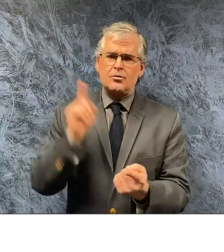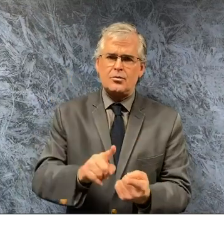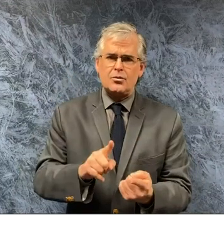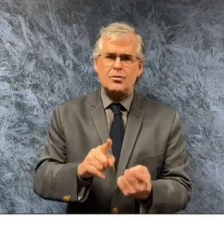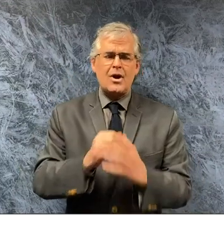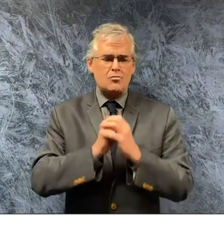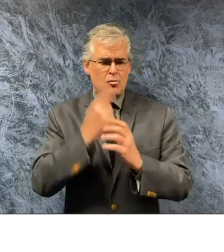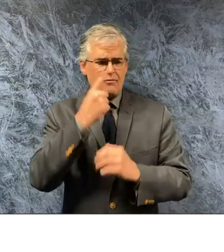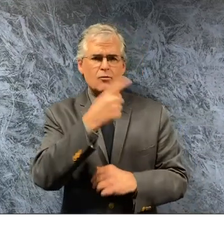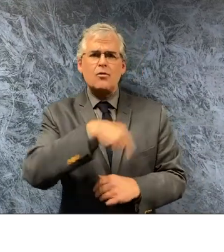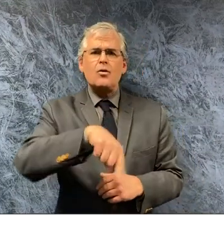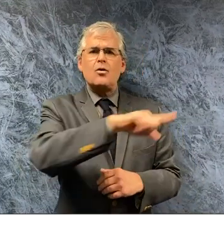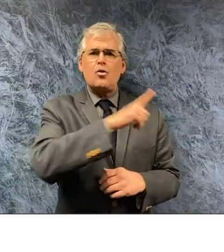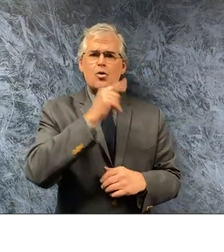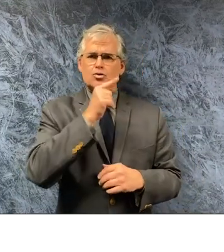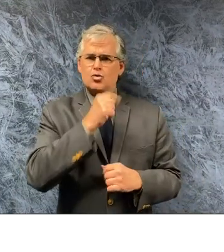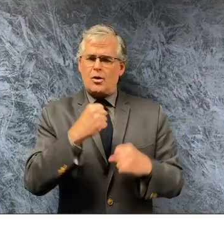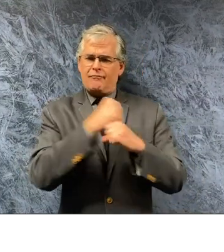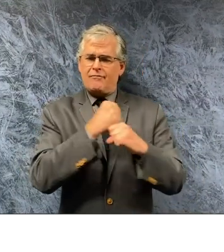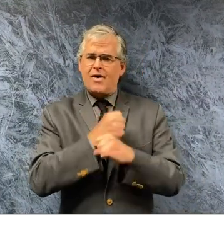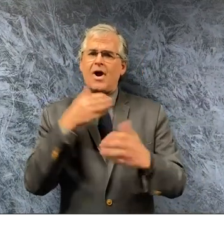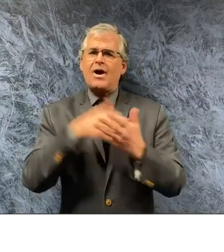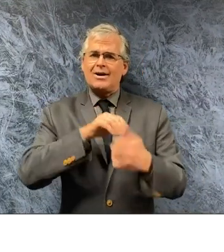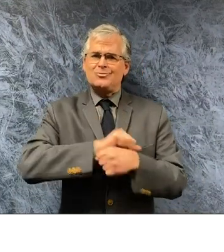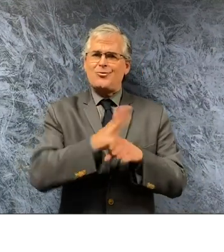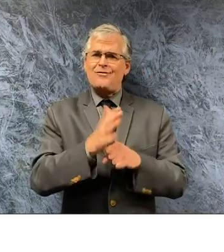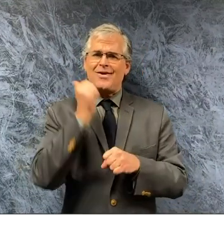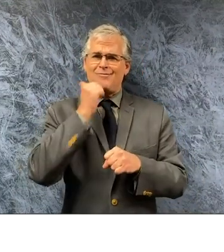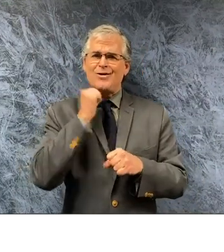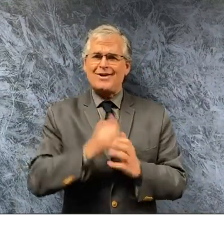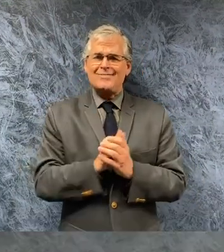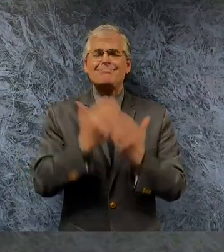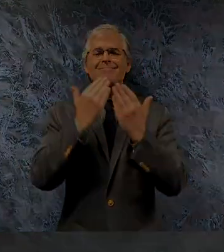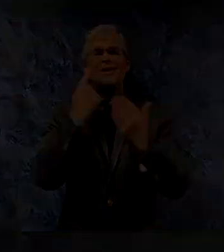battle this virus on a daily basis thank you all very much for joining us